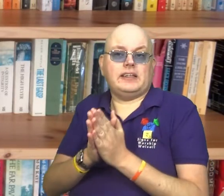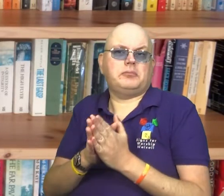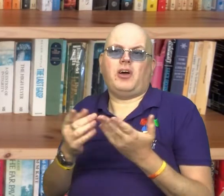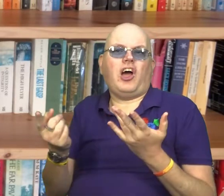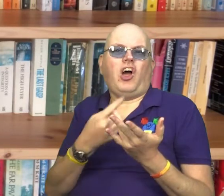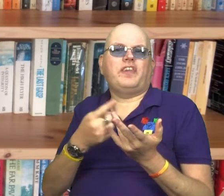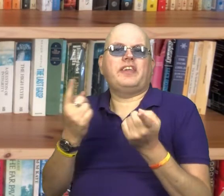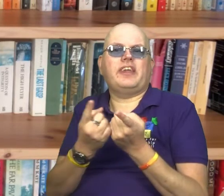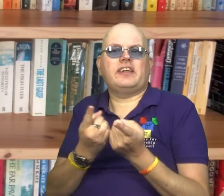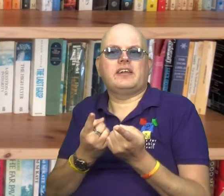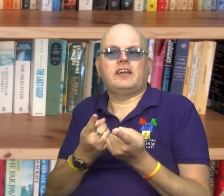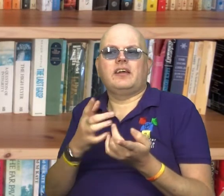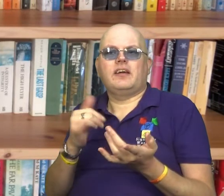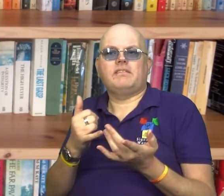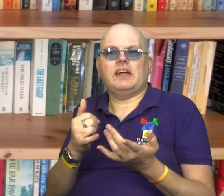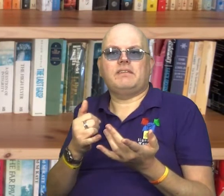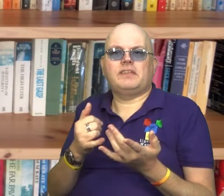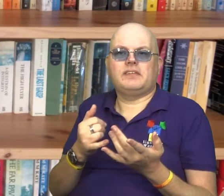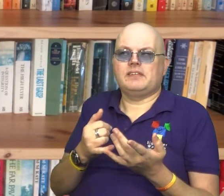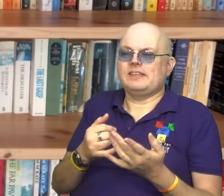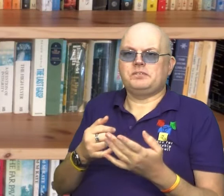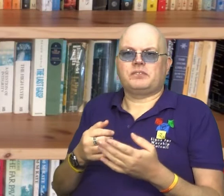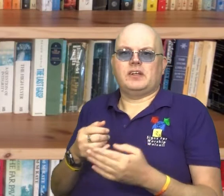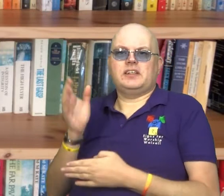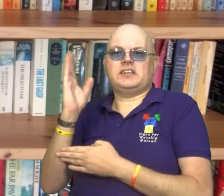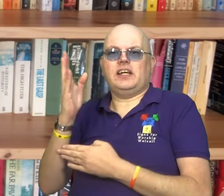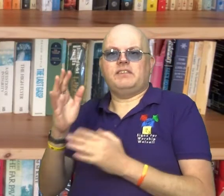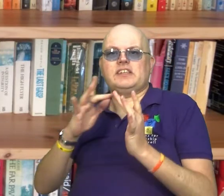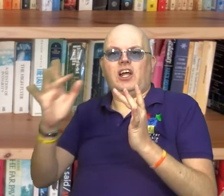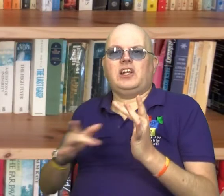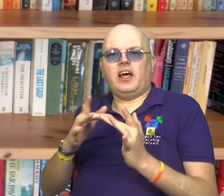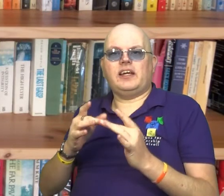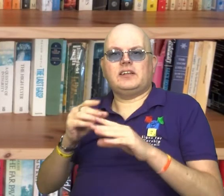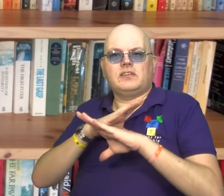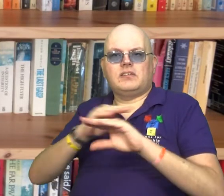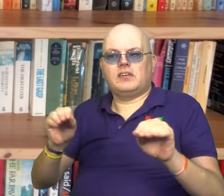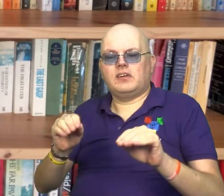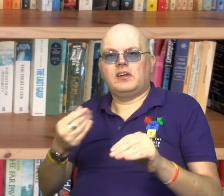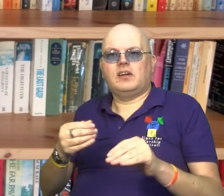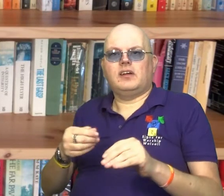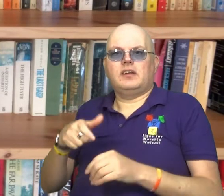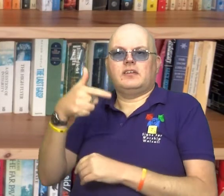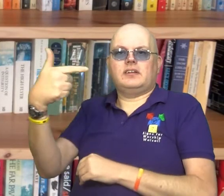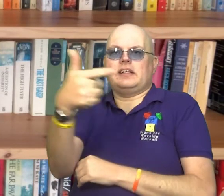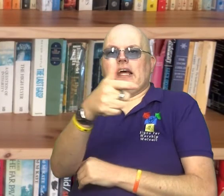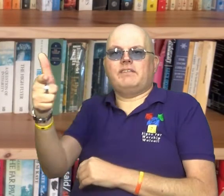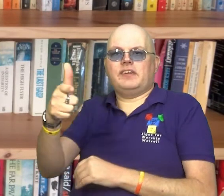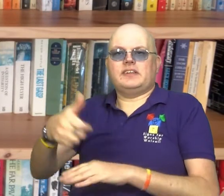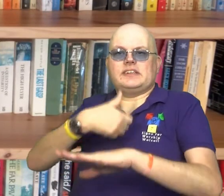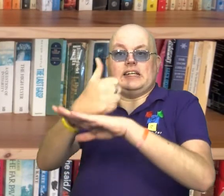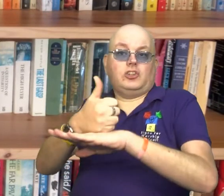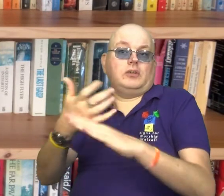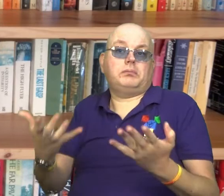intercessions, but perhaps in helping broadcast the service online, setting up and taking down the cameras.